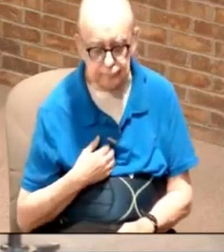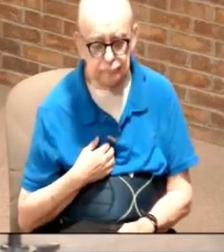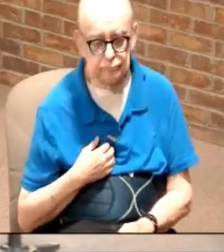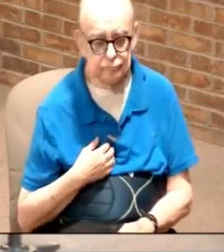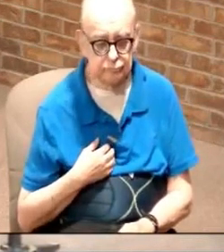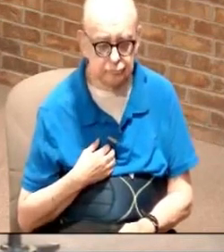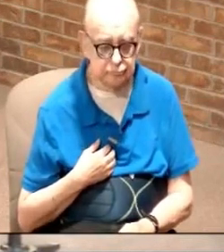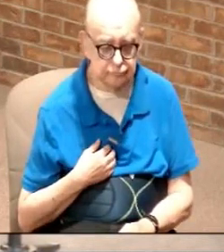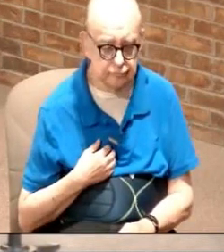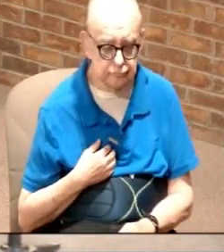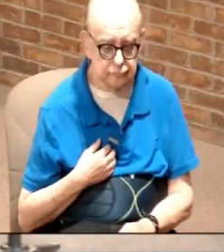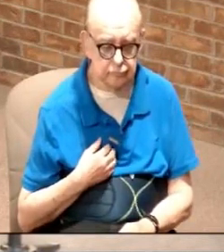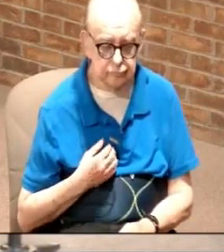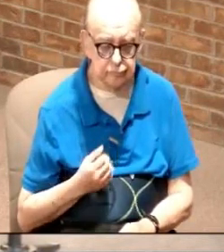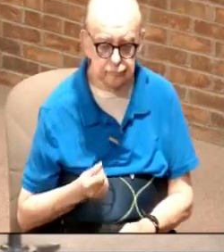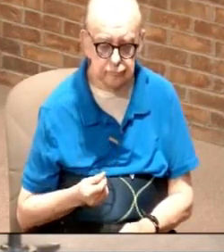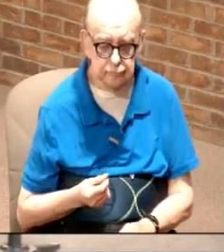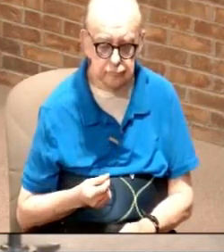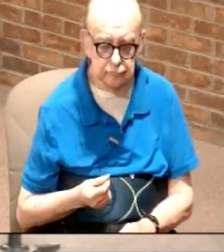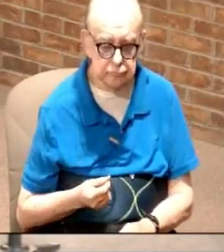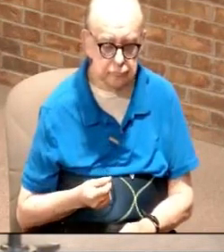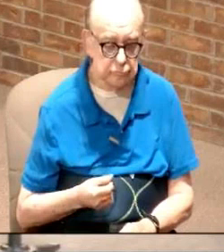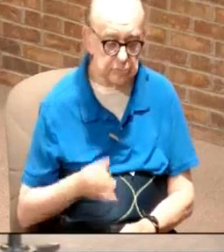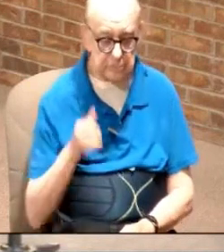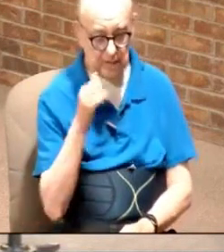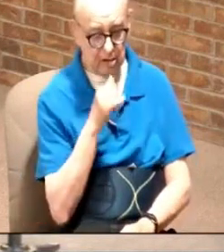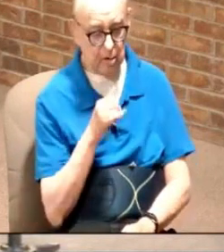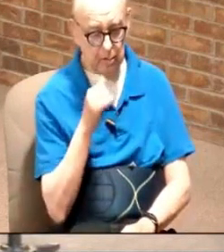alcoholic,